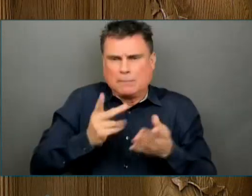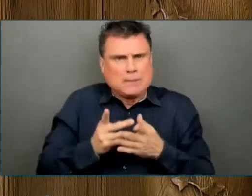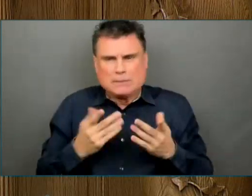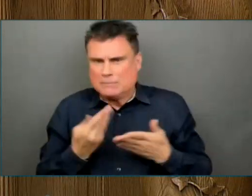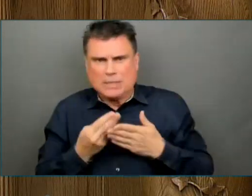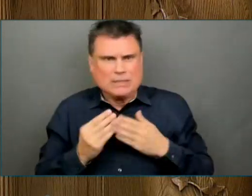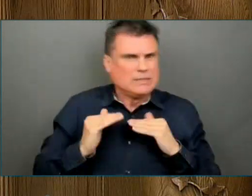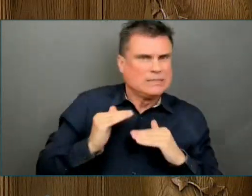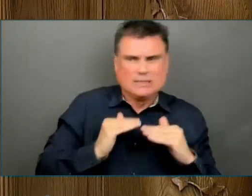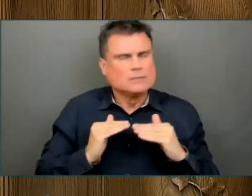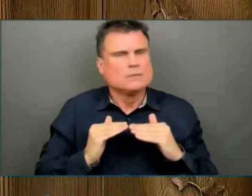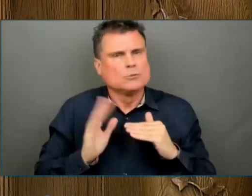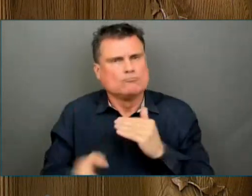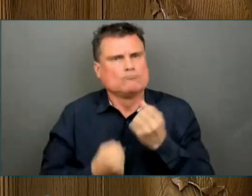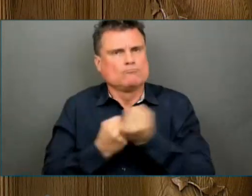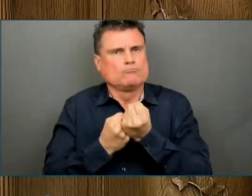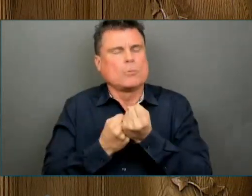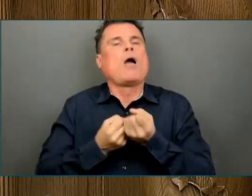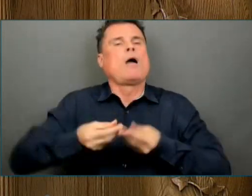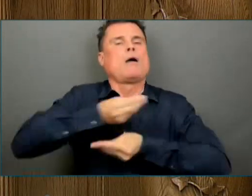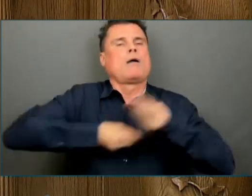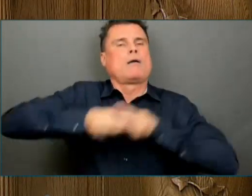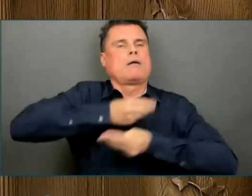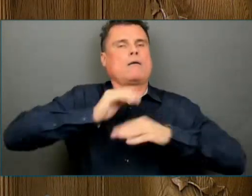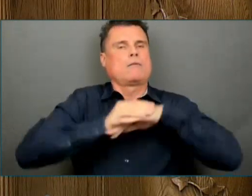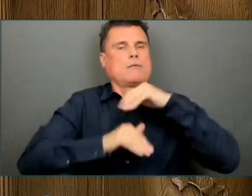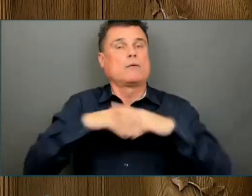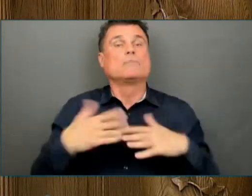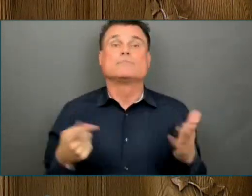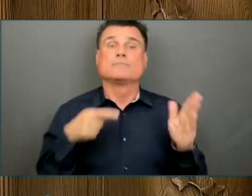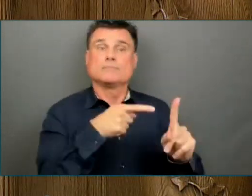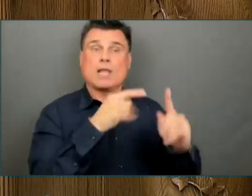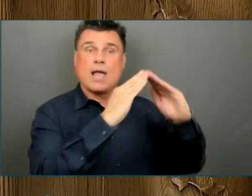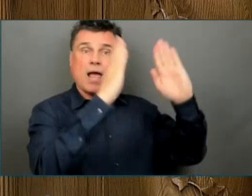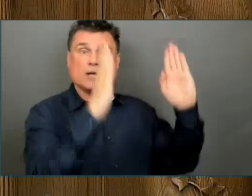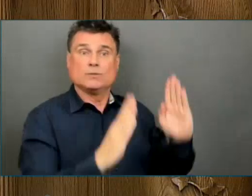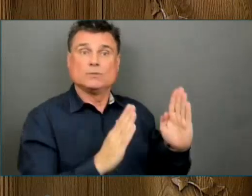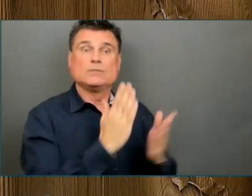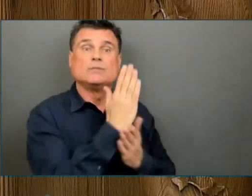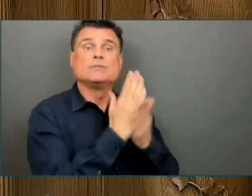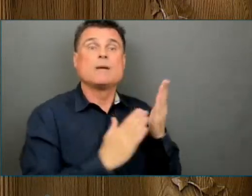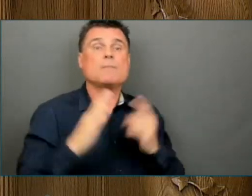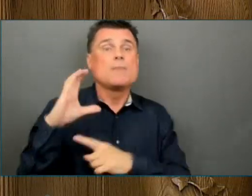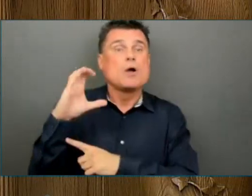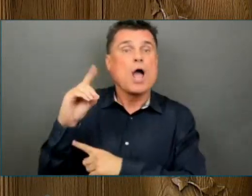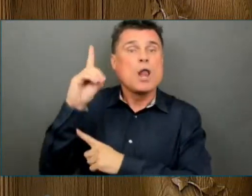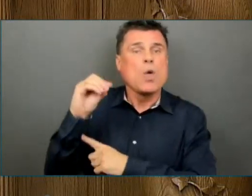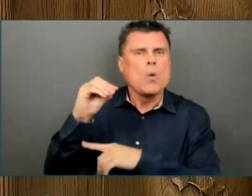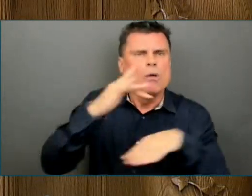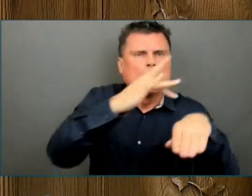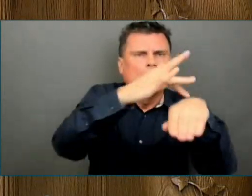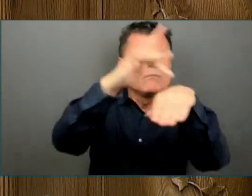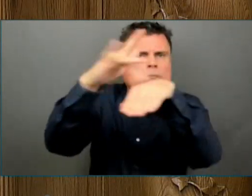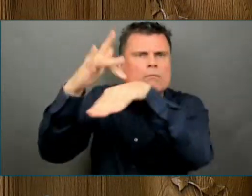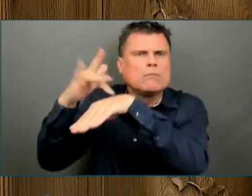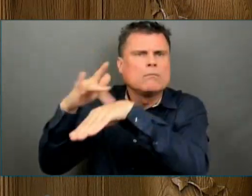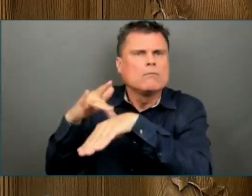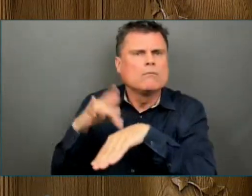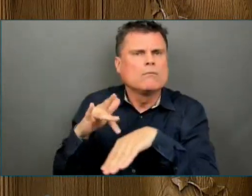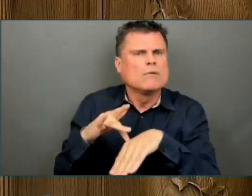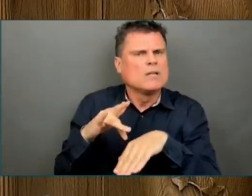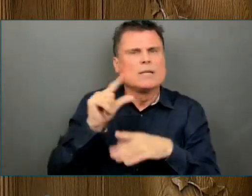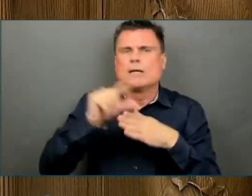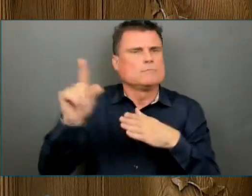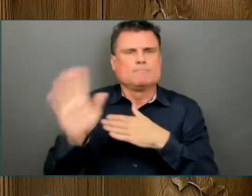condos into long-term rentals. The pressures created by COVID-19 have made it harder for many who were already